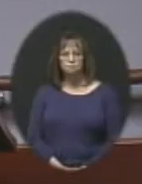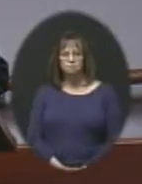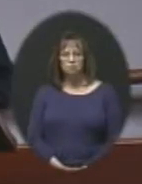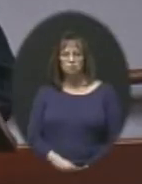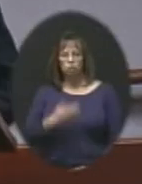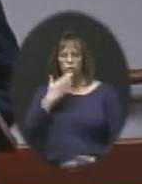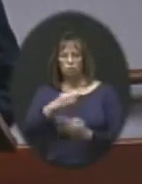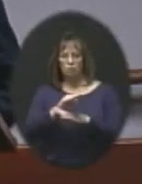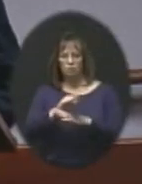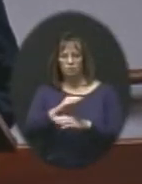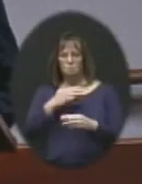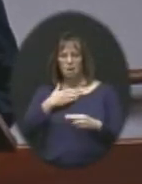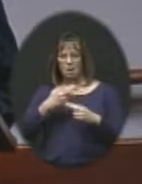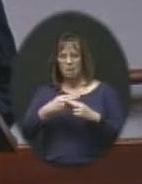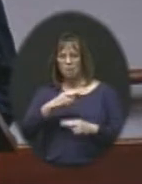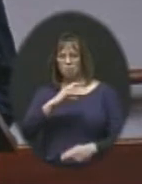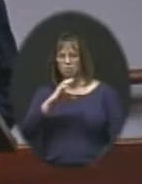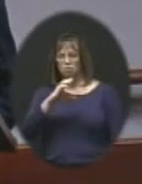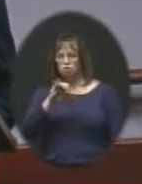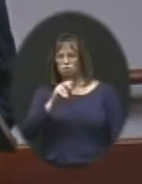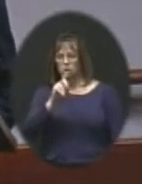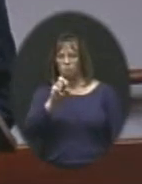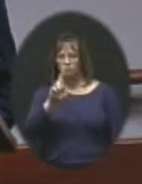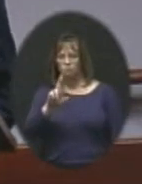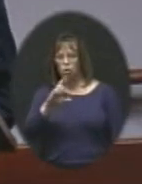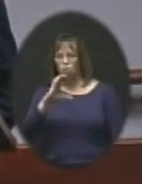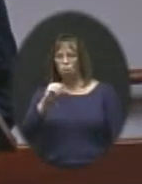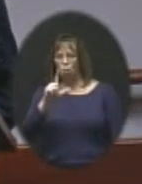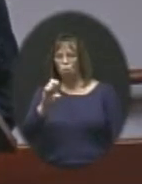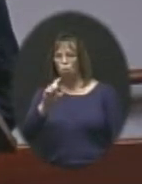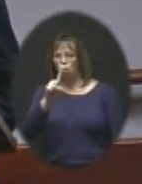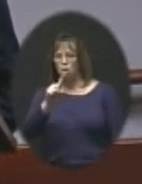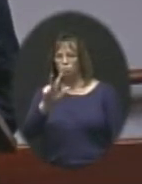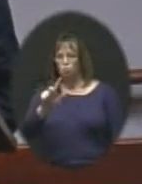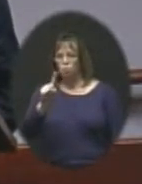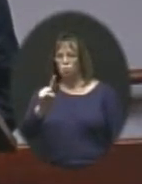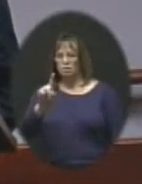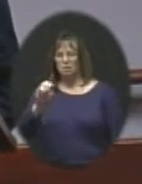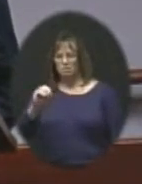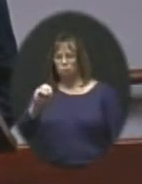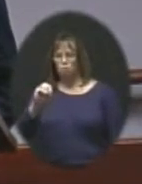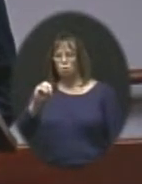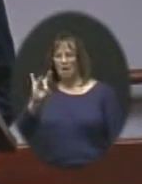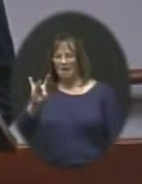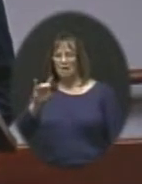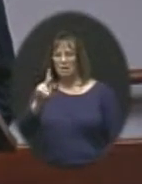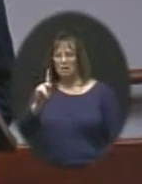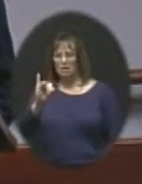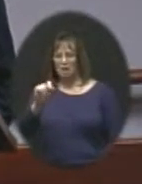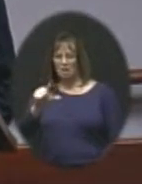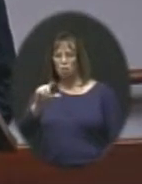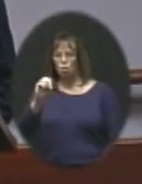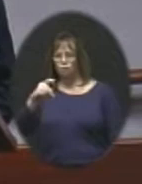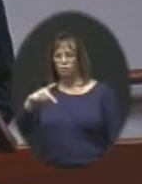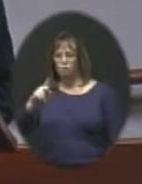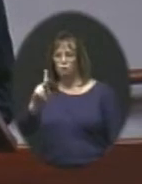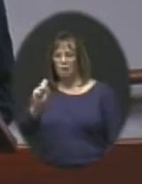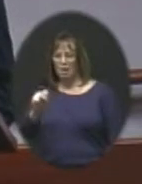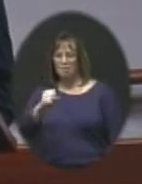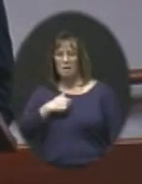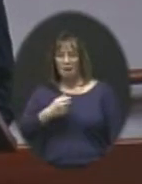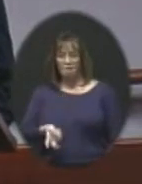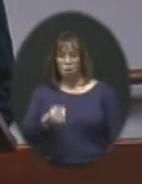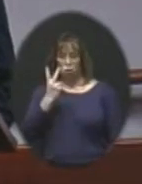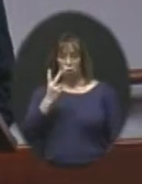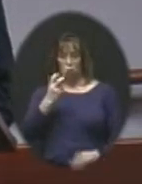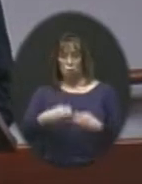Good evening, name is Jennifer Colt. My address is 13108 King, Overland Park, Kansas. I have